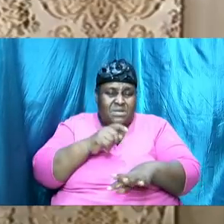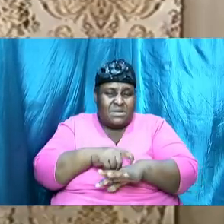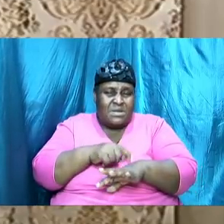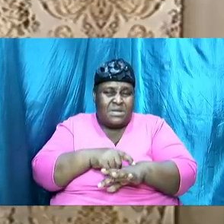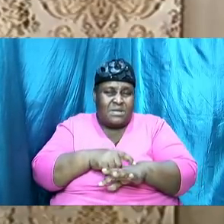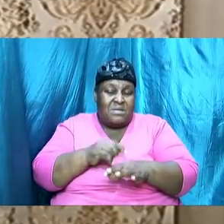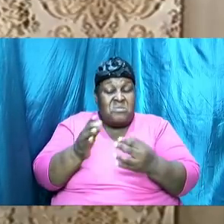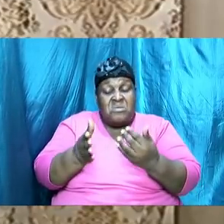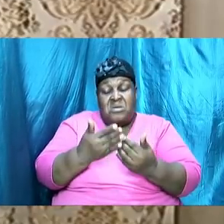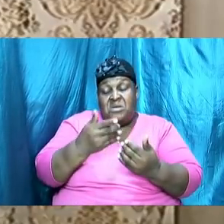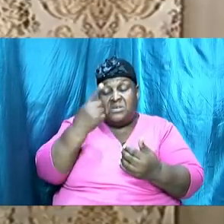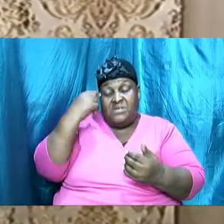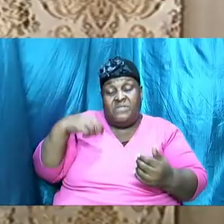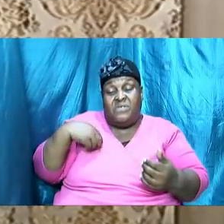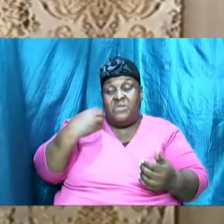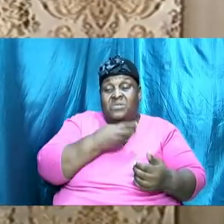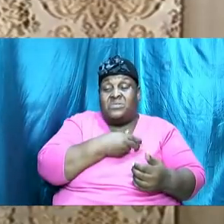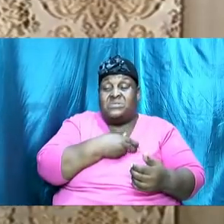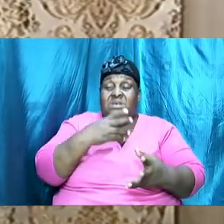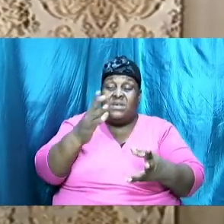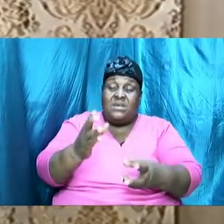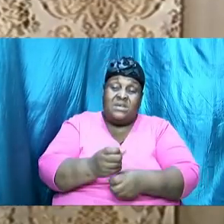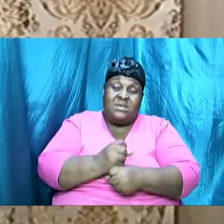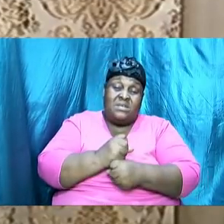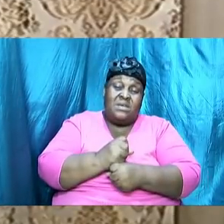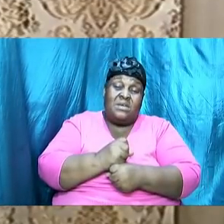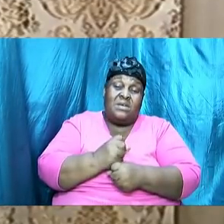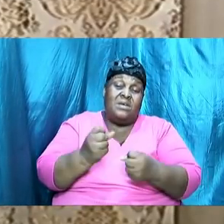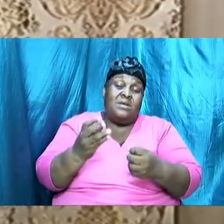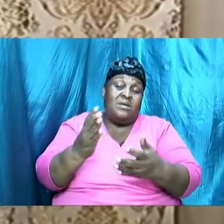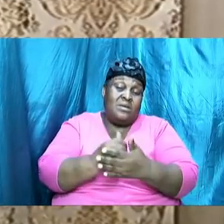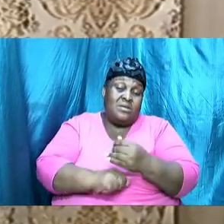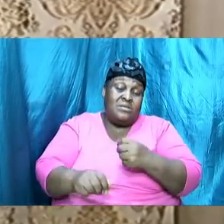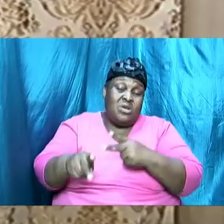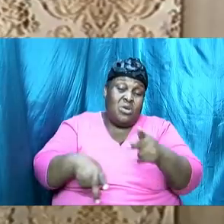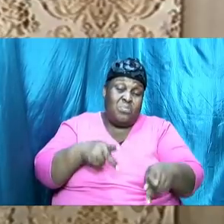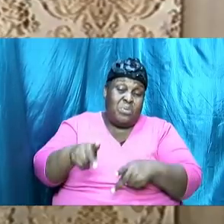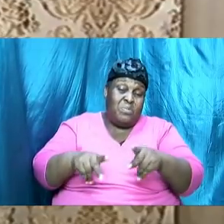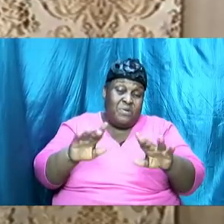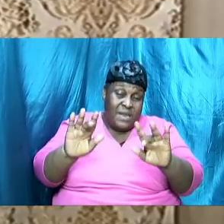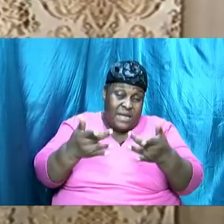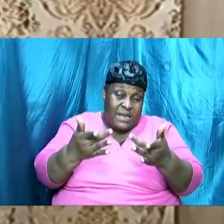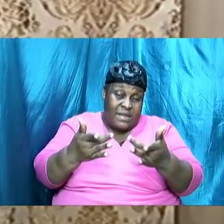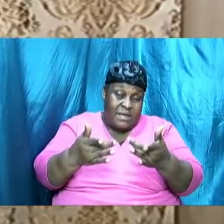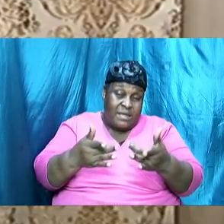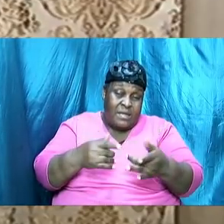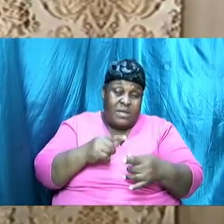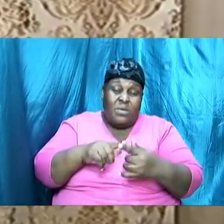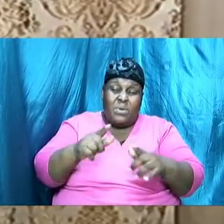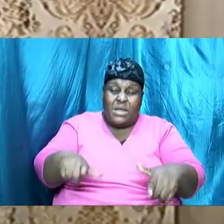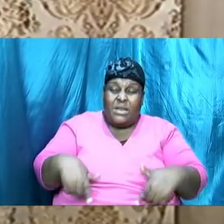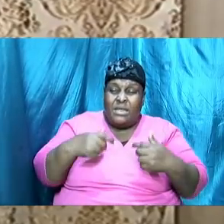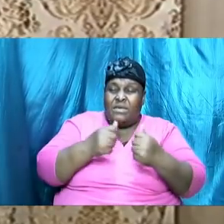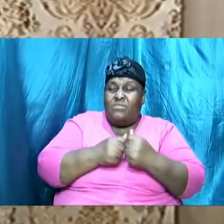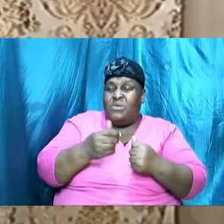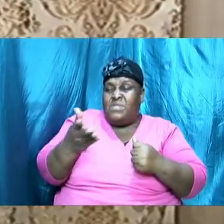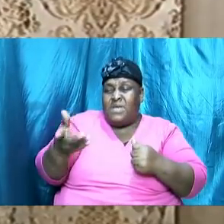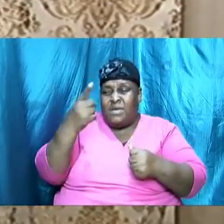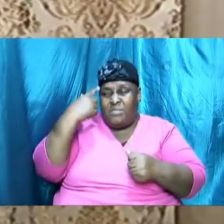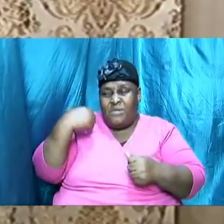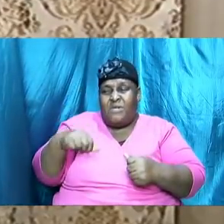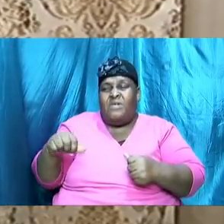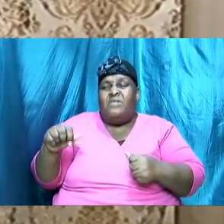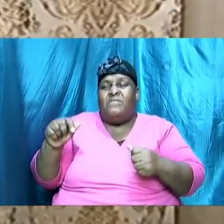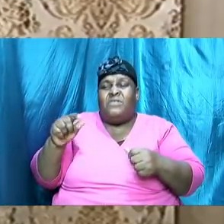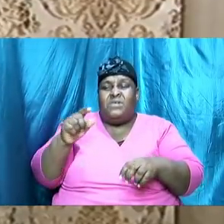to take certain people for granted when we have been with them for a little while and that